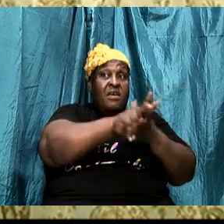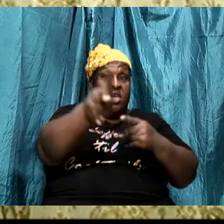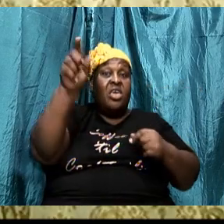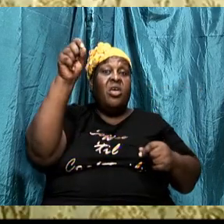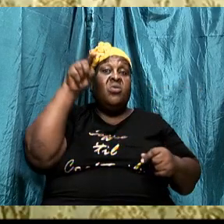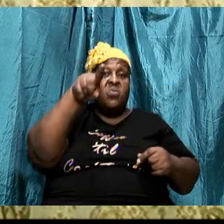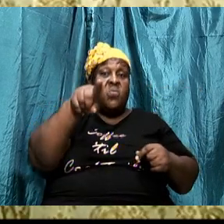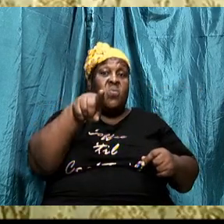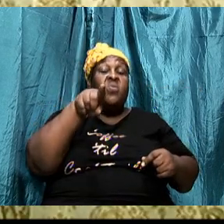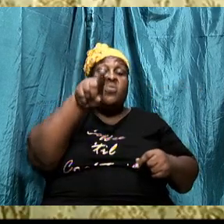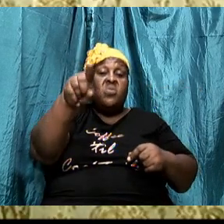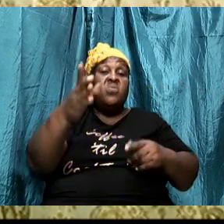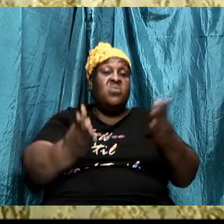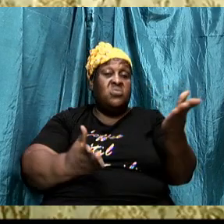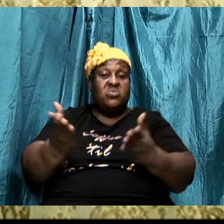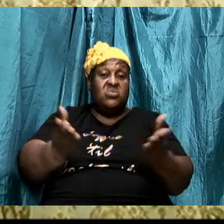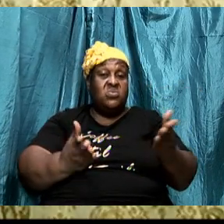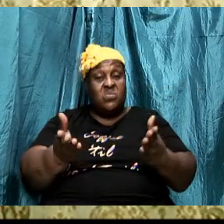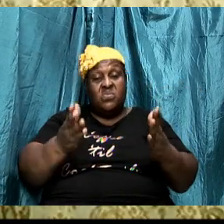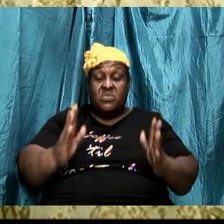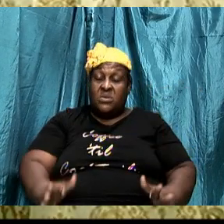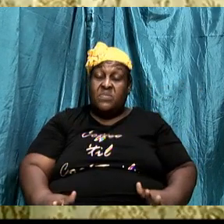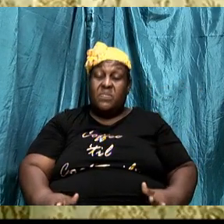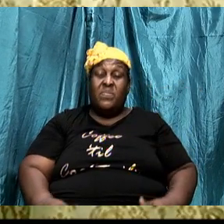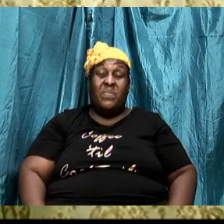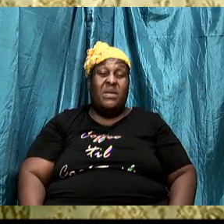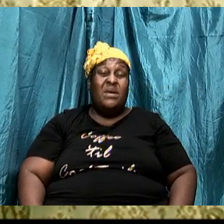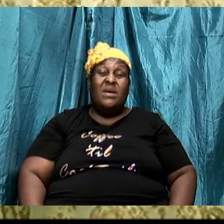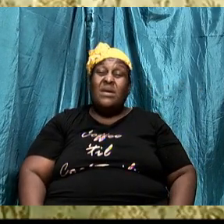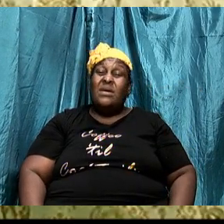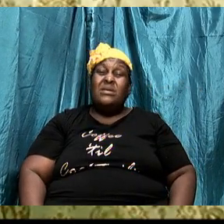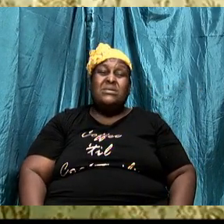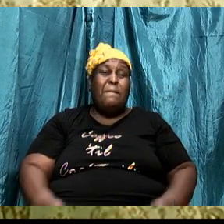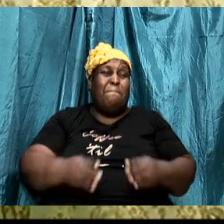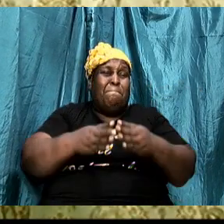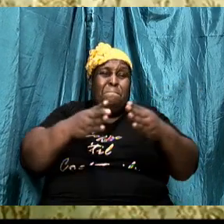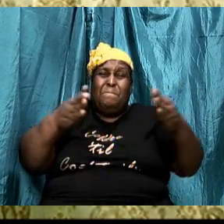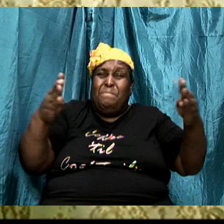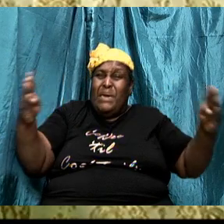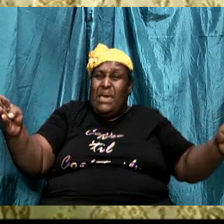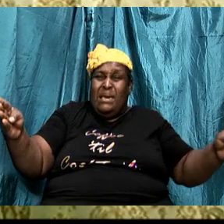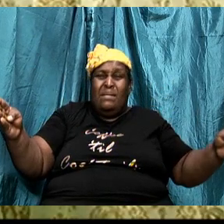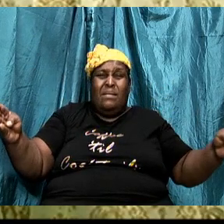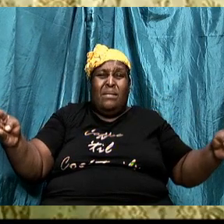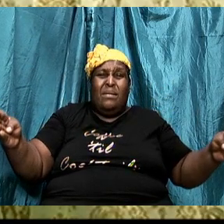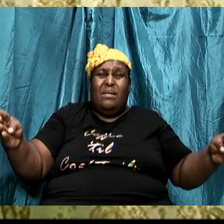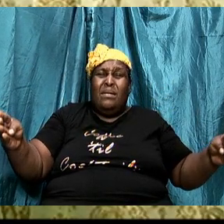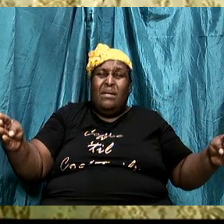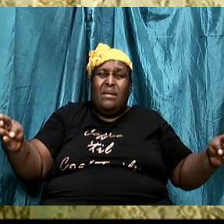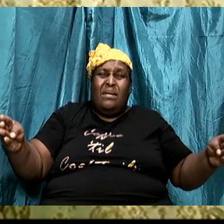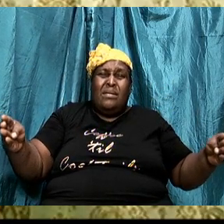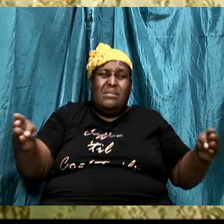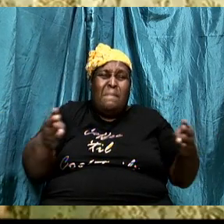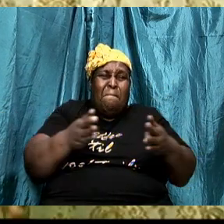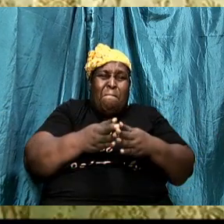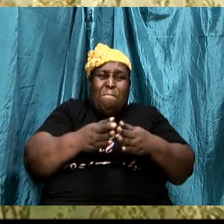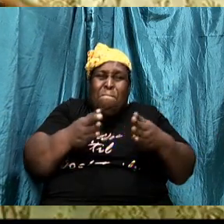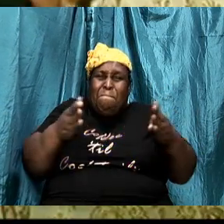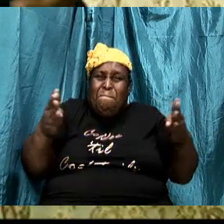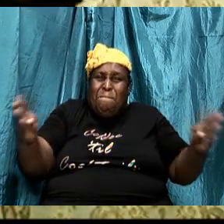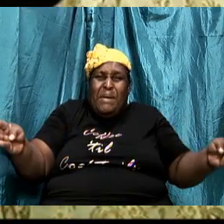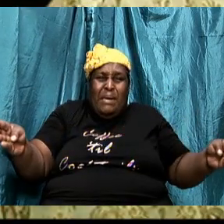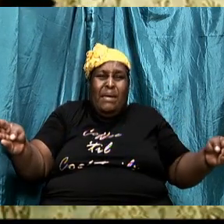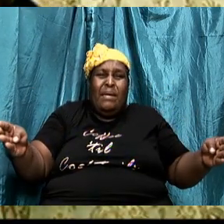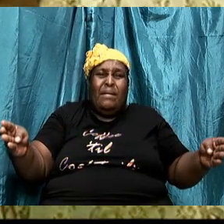responsibility for one man to go down there. And when you look at the man, that man was so big. He was so tall. His